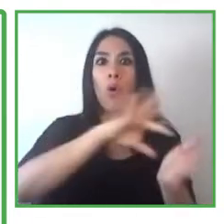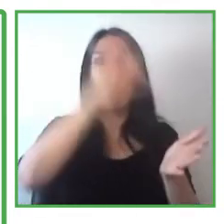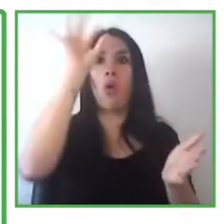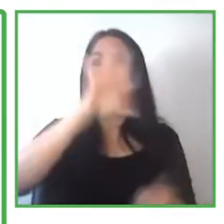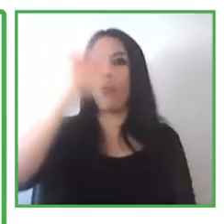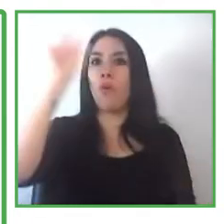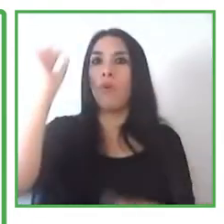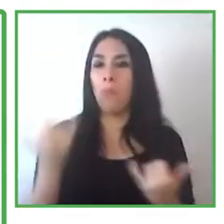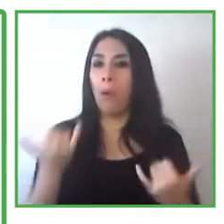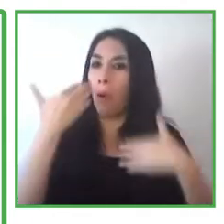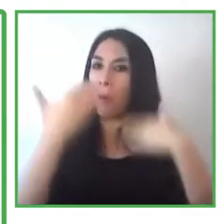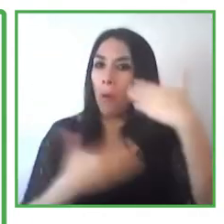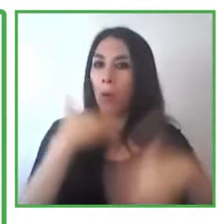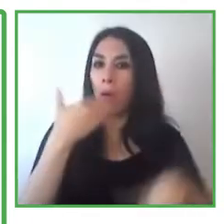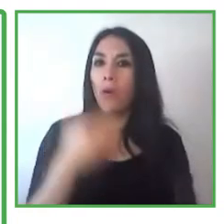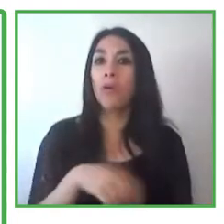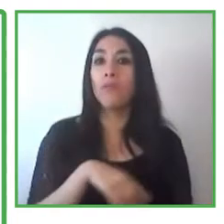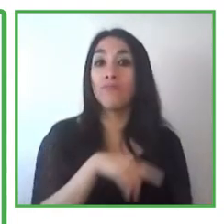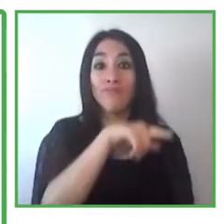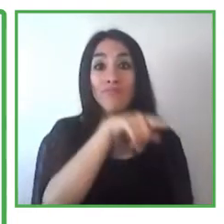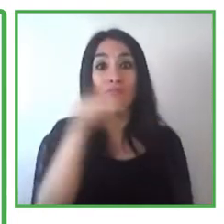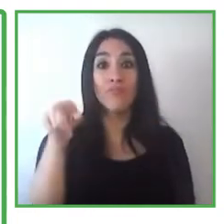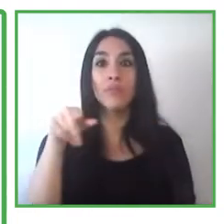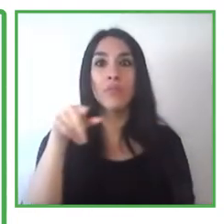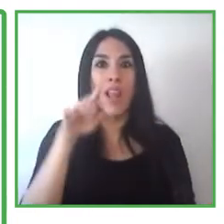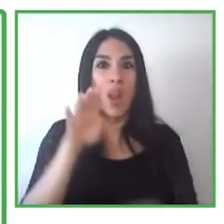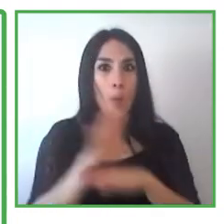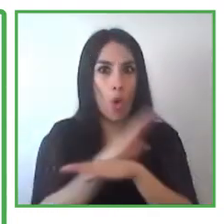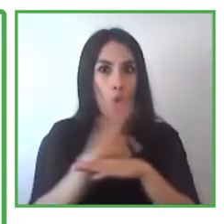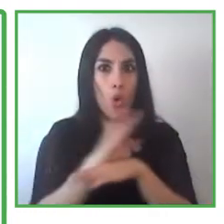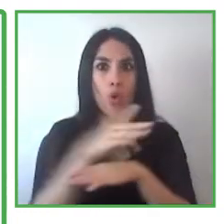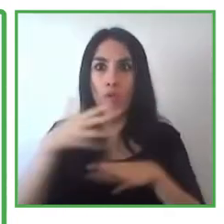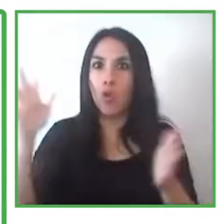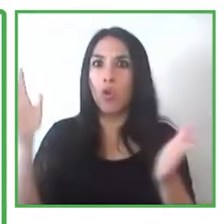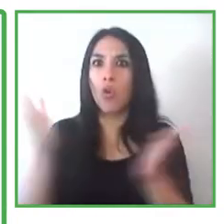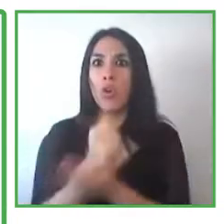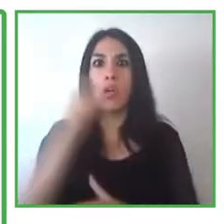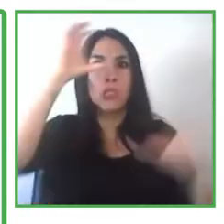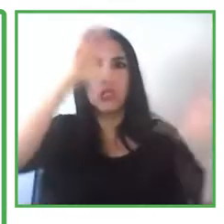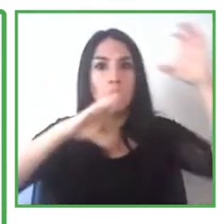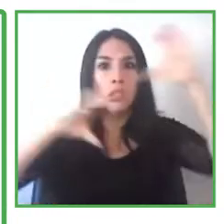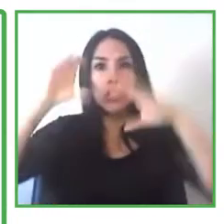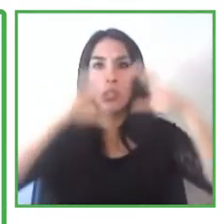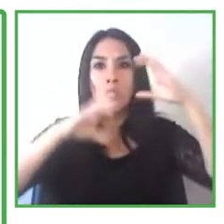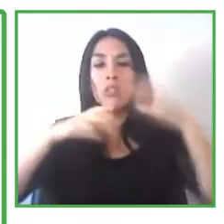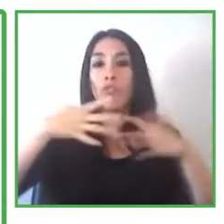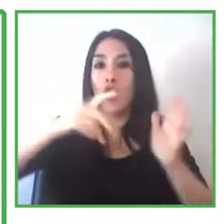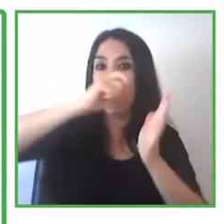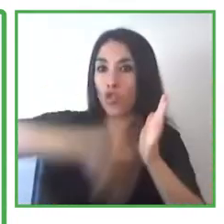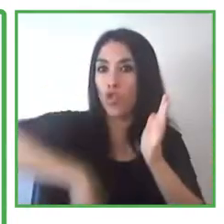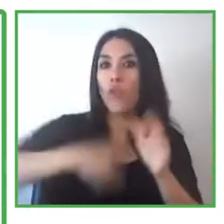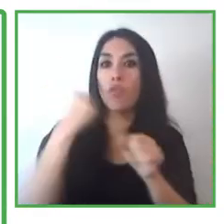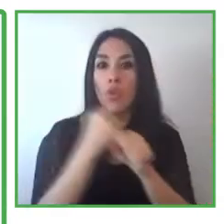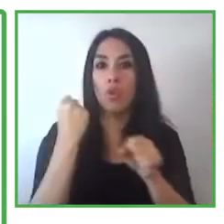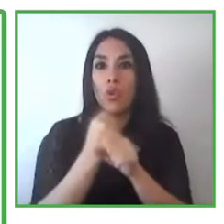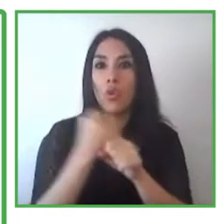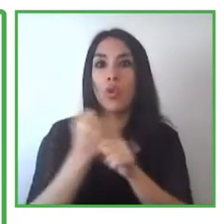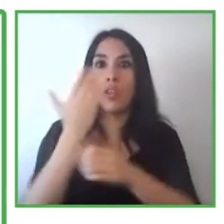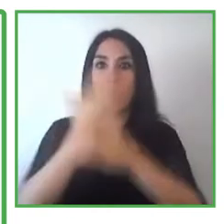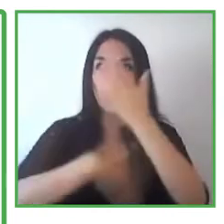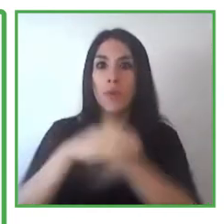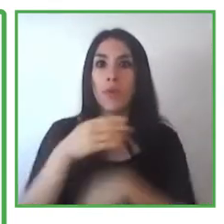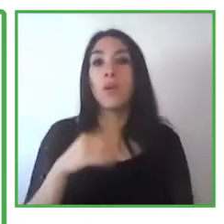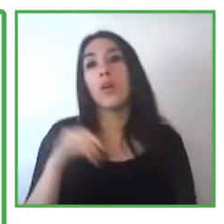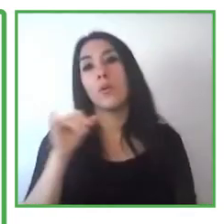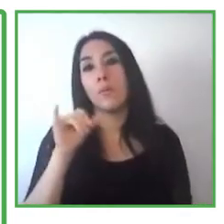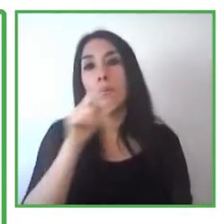undoubtedly, because they managed to find that labor that they work for is that they are